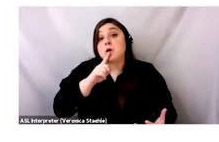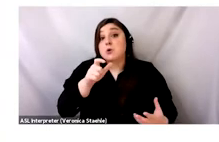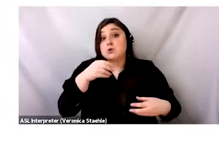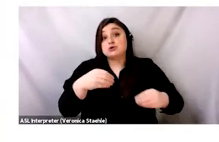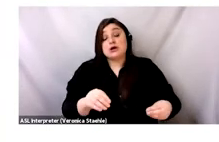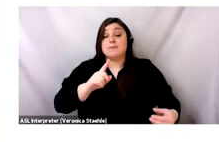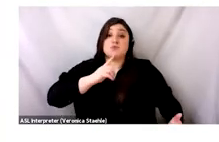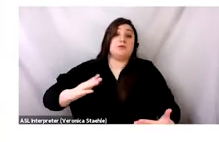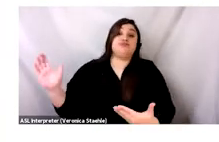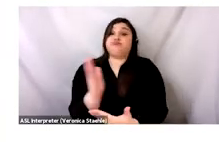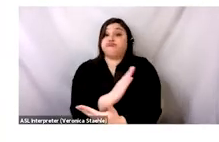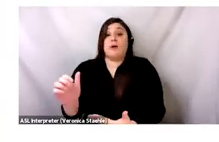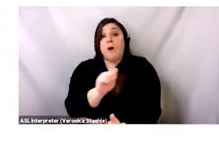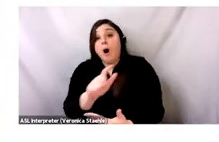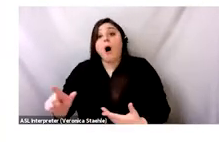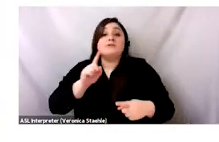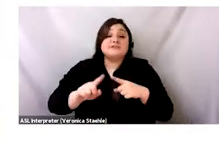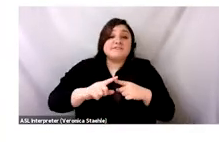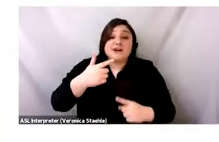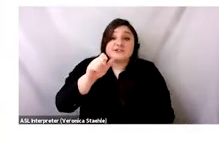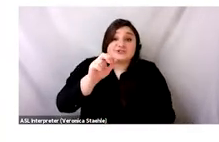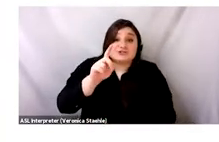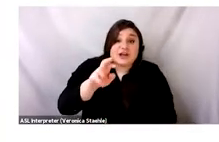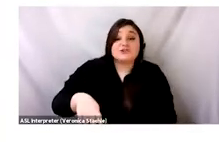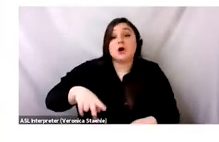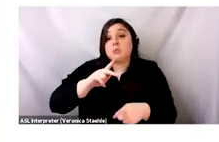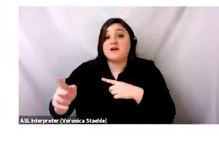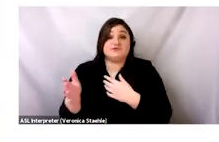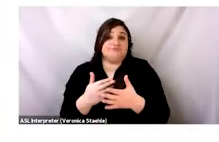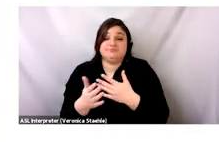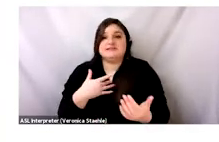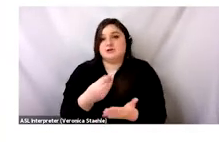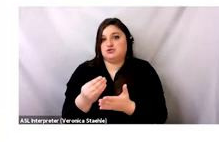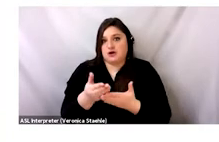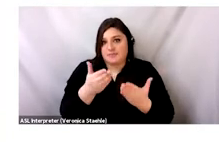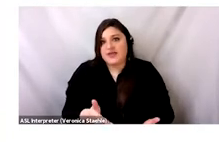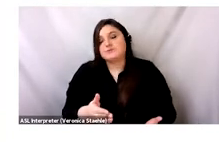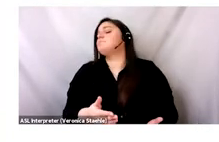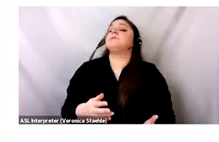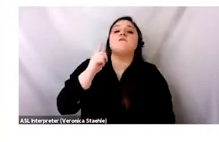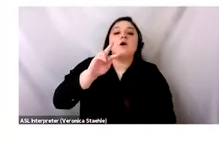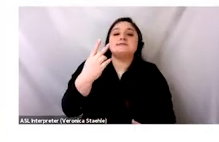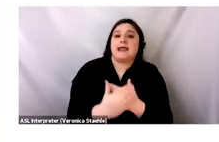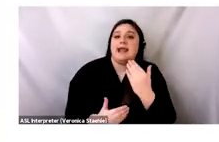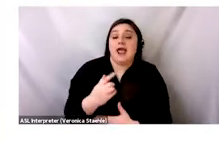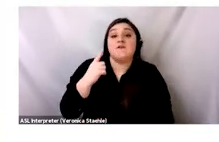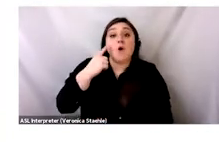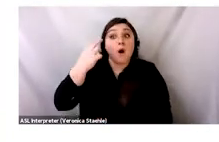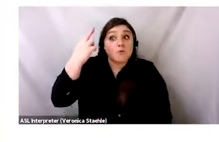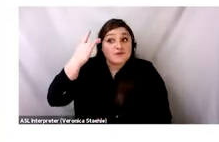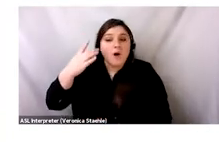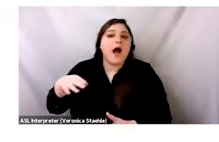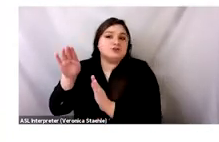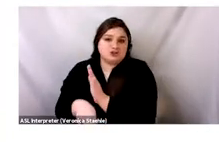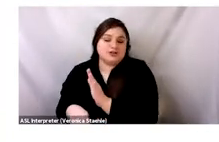in short, you know, everyone across age, gender, profession, shop secondhand. And the two reasons are, you know,